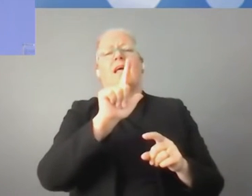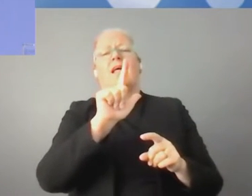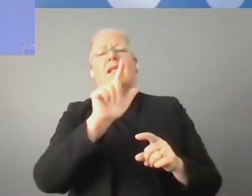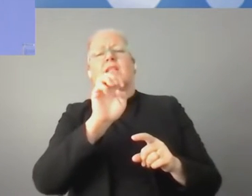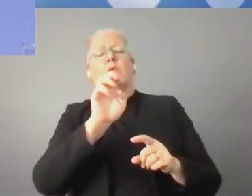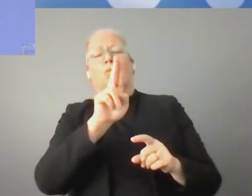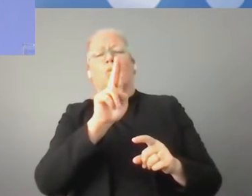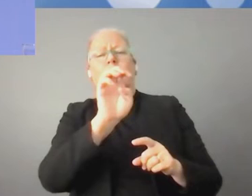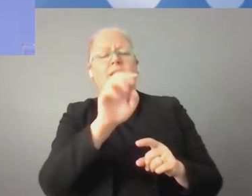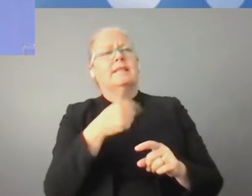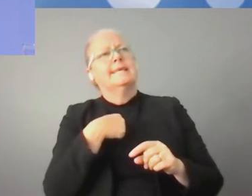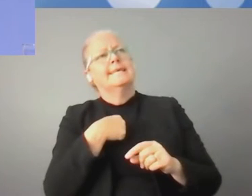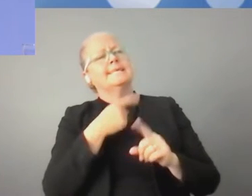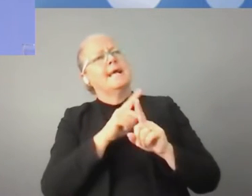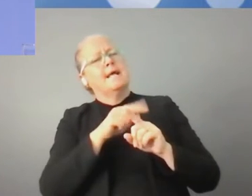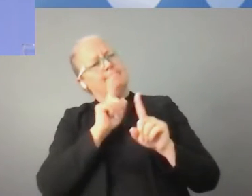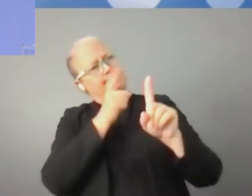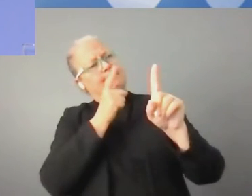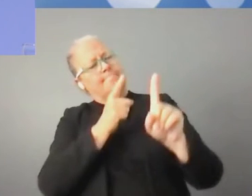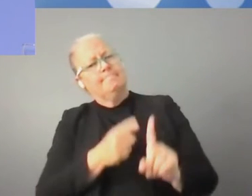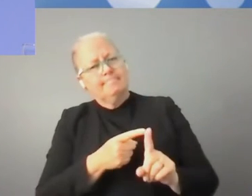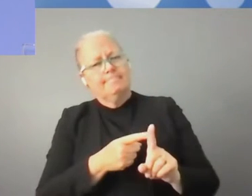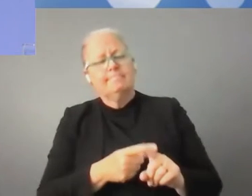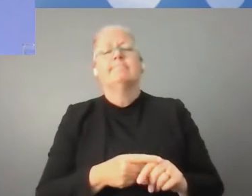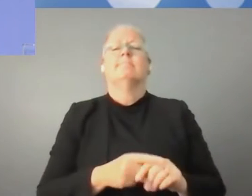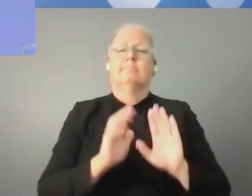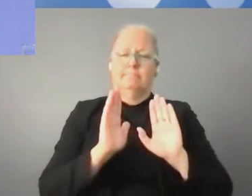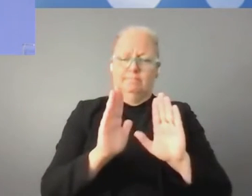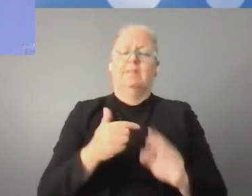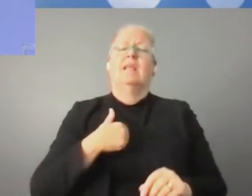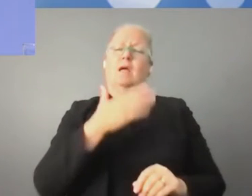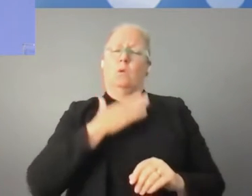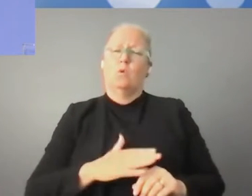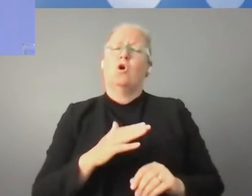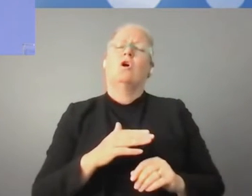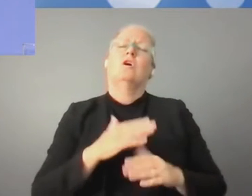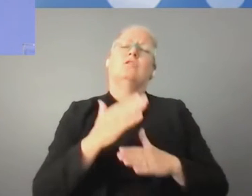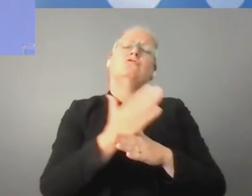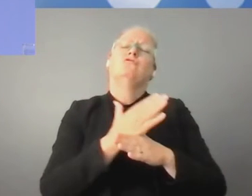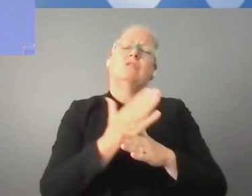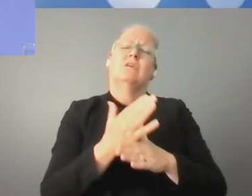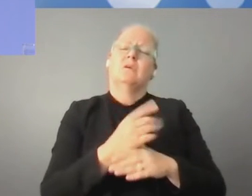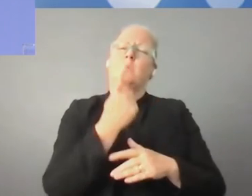To answer your question, let me share a simple thought with you. Fifty years ago,